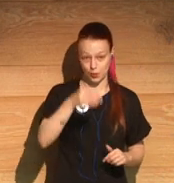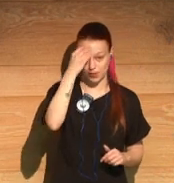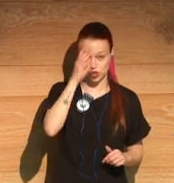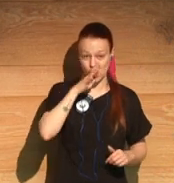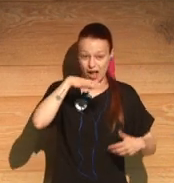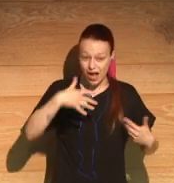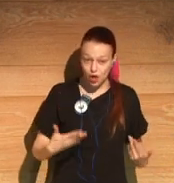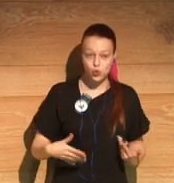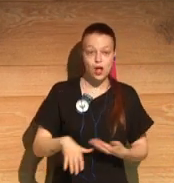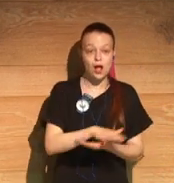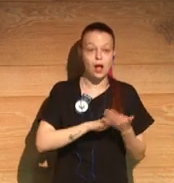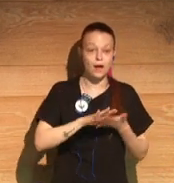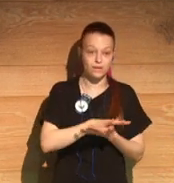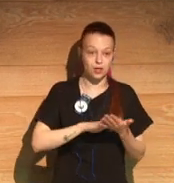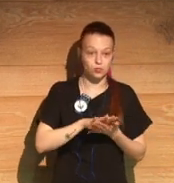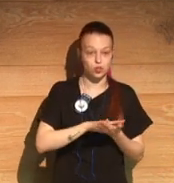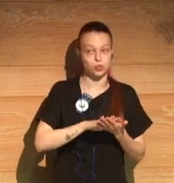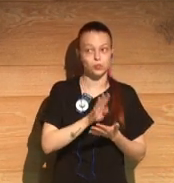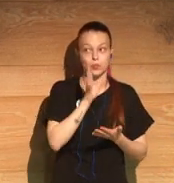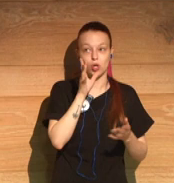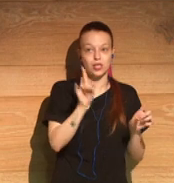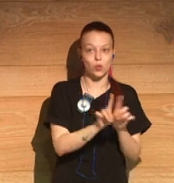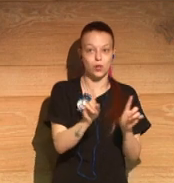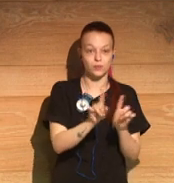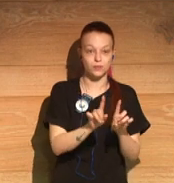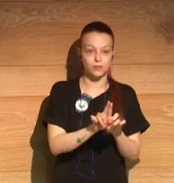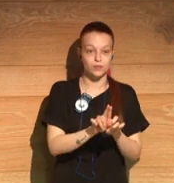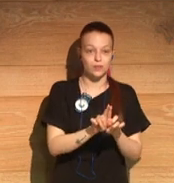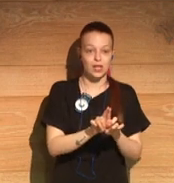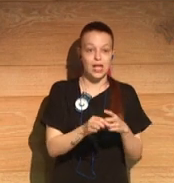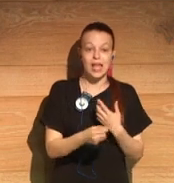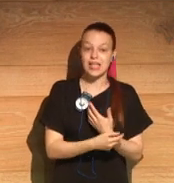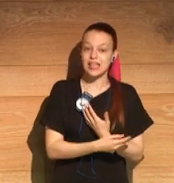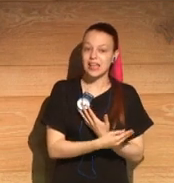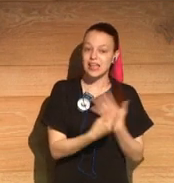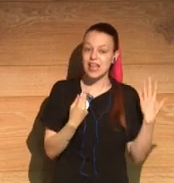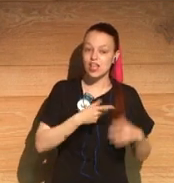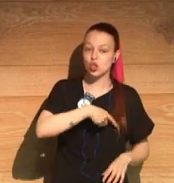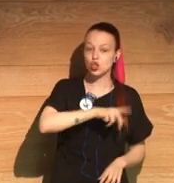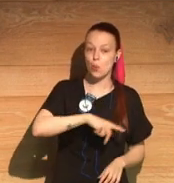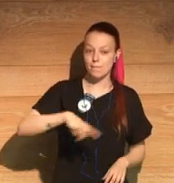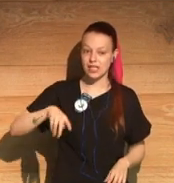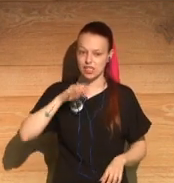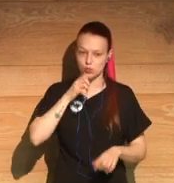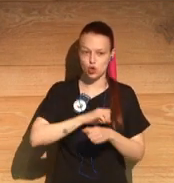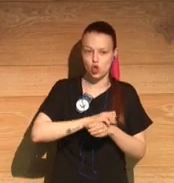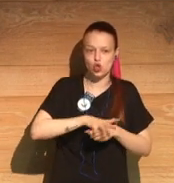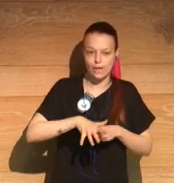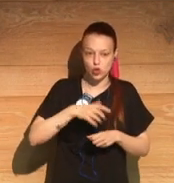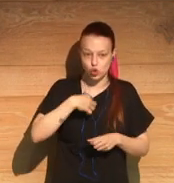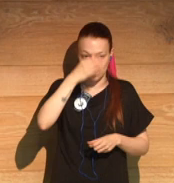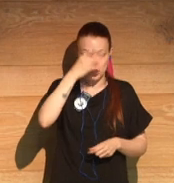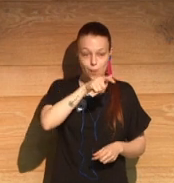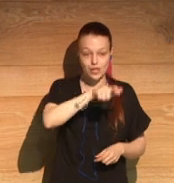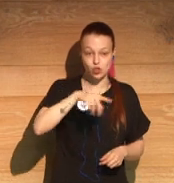basically, of a pandemic. And I think young people today, they don't realize how